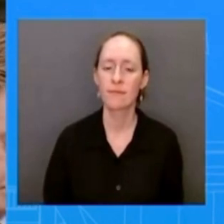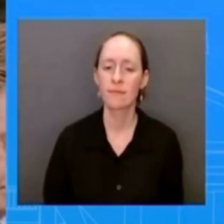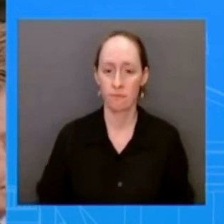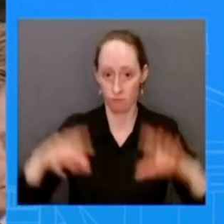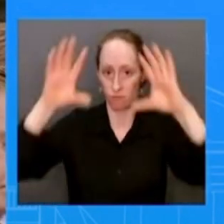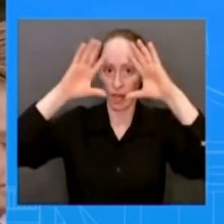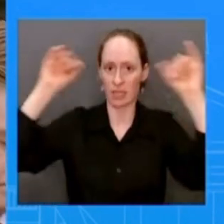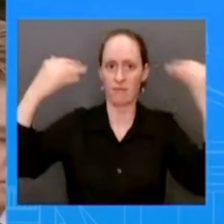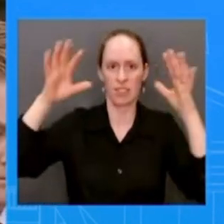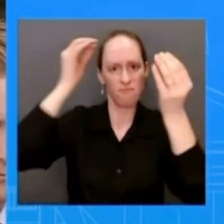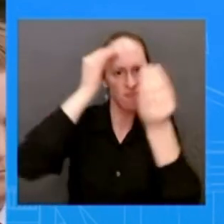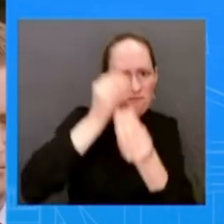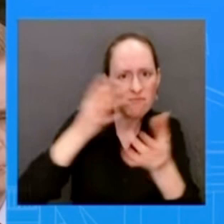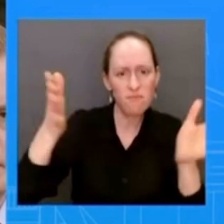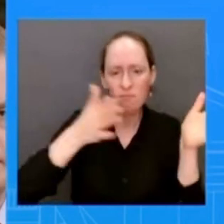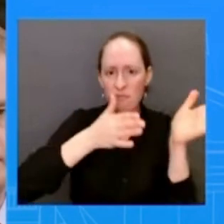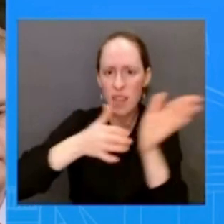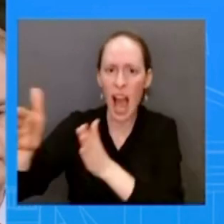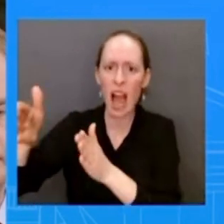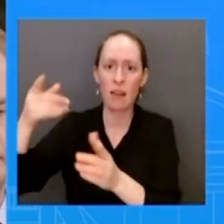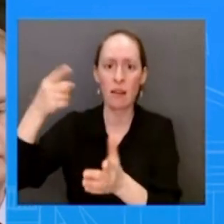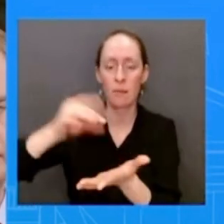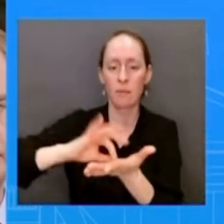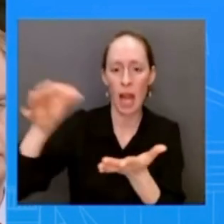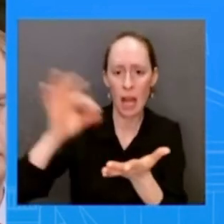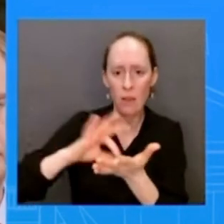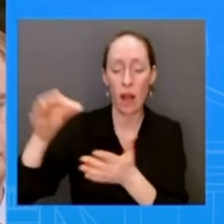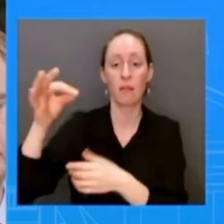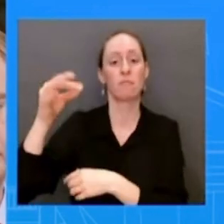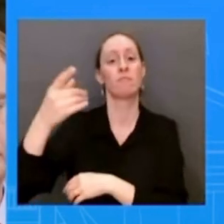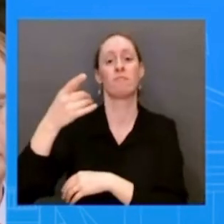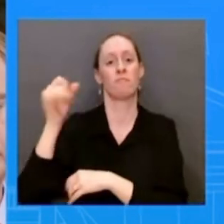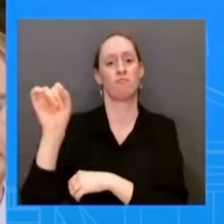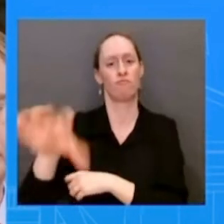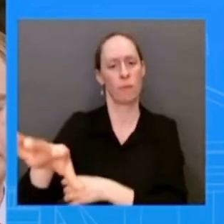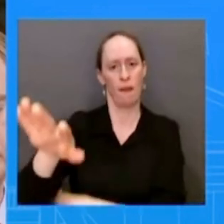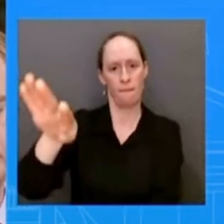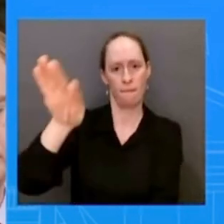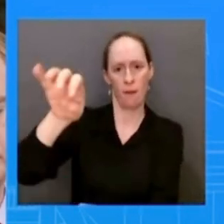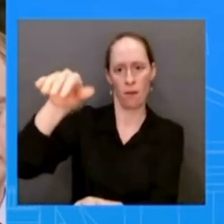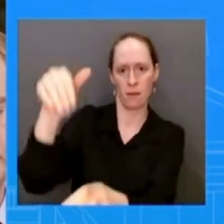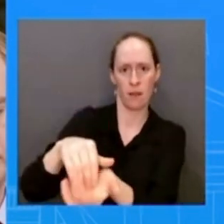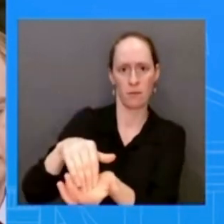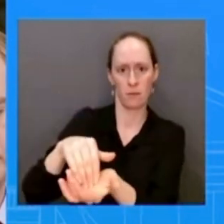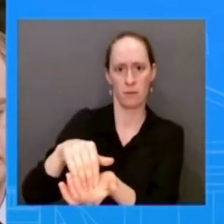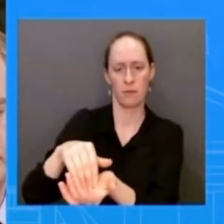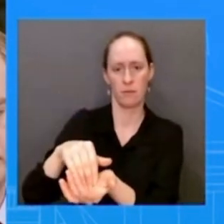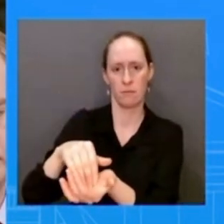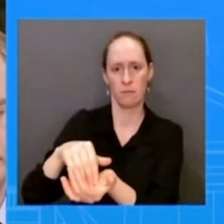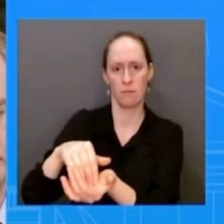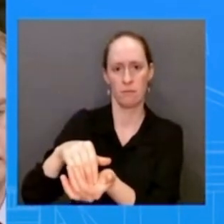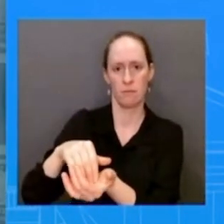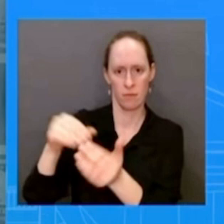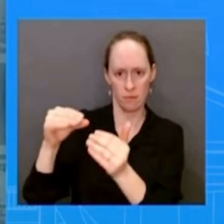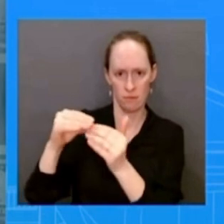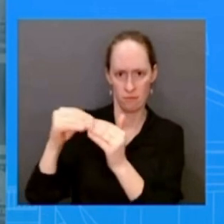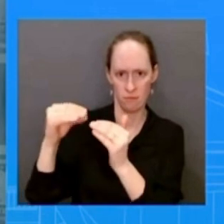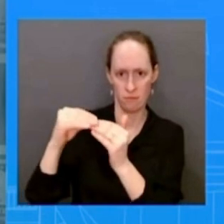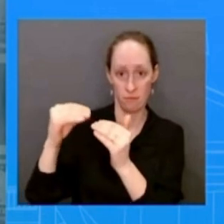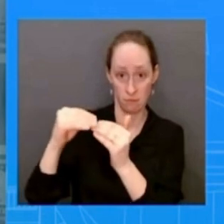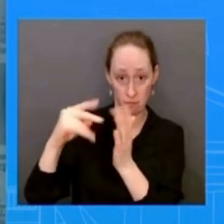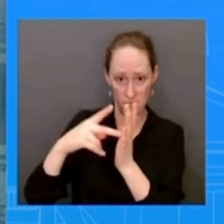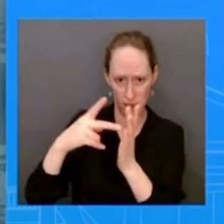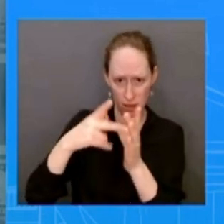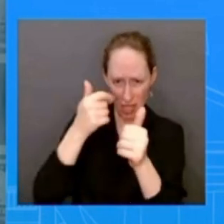in the past it's referred to individuals is that the going forward plan or is it is it married couples file jointly it's nothing has